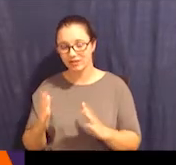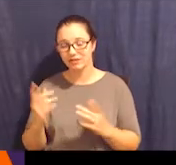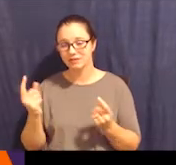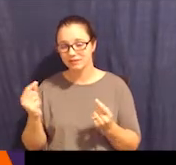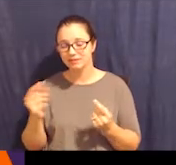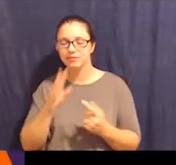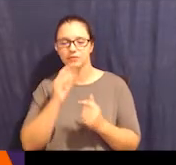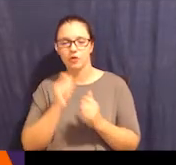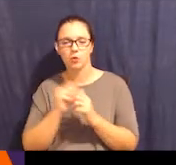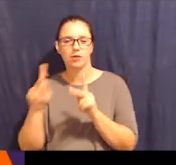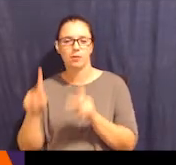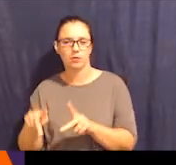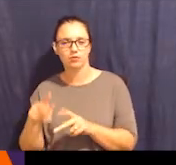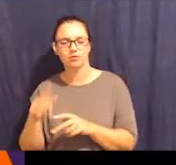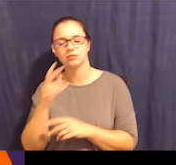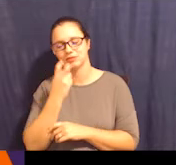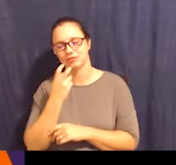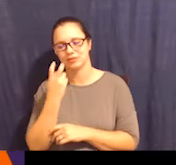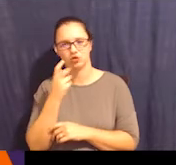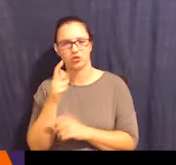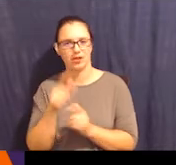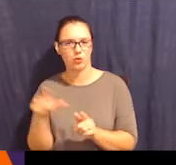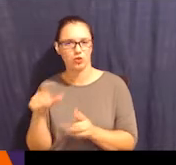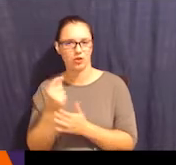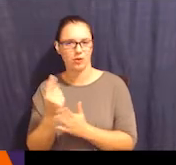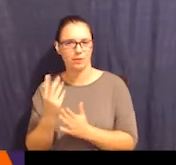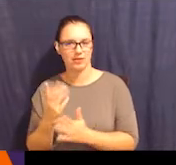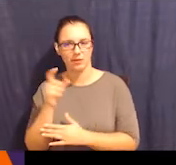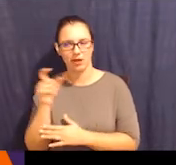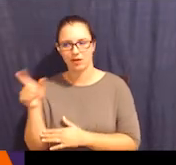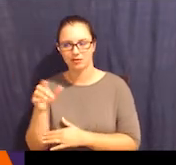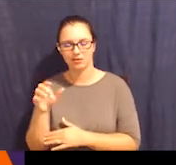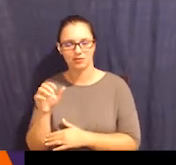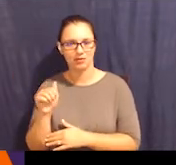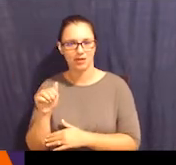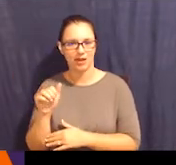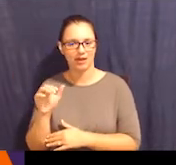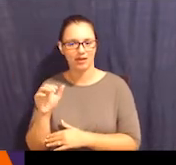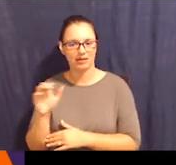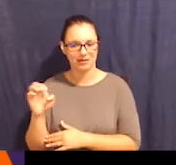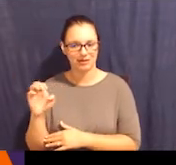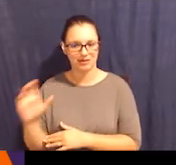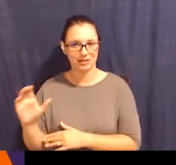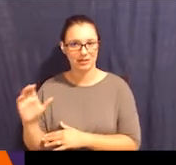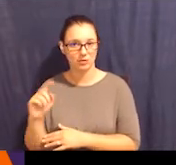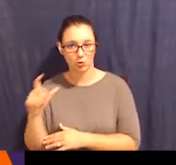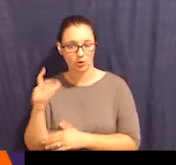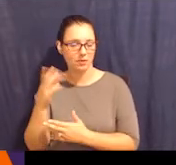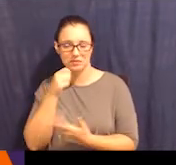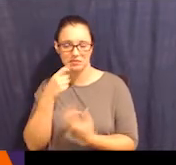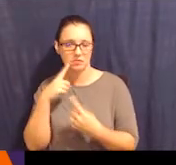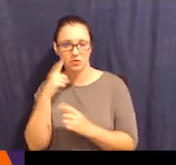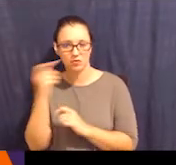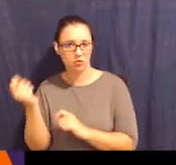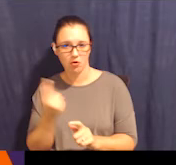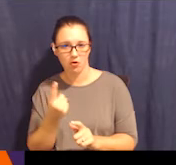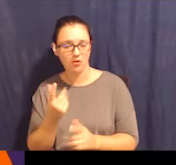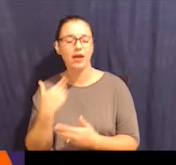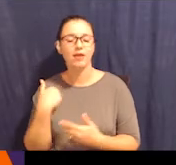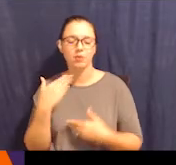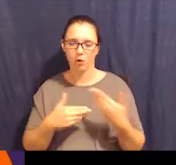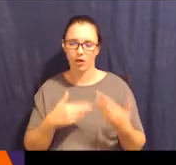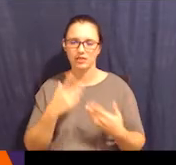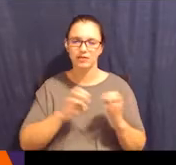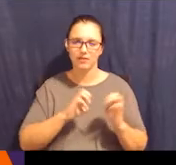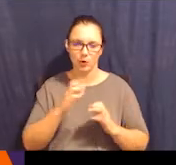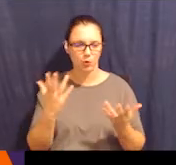AAC tools may not work for everyone, and there is a process to sort of evaluate what's going to work for the person. And their speech and language therapist may